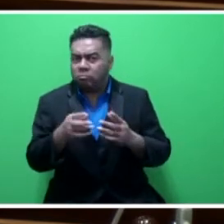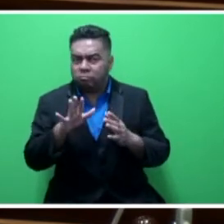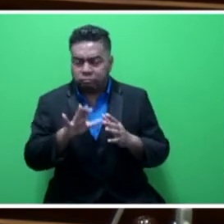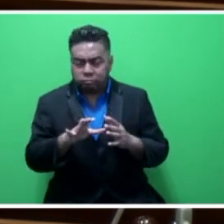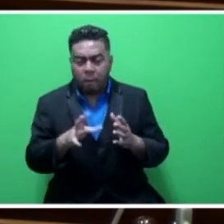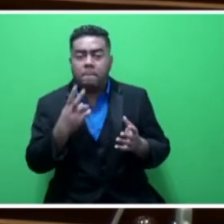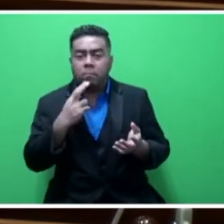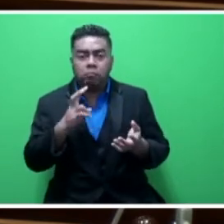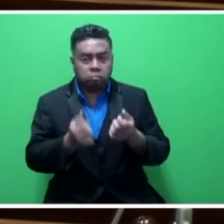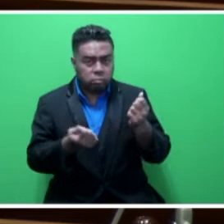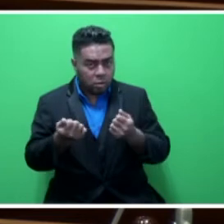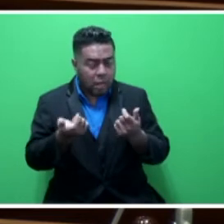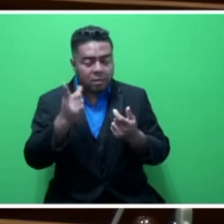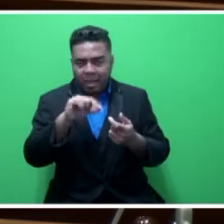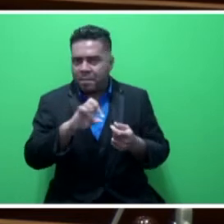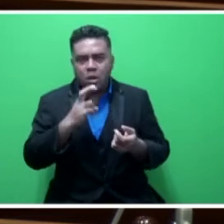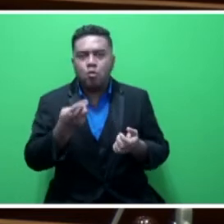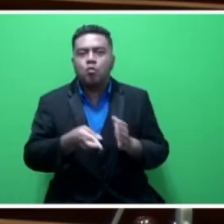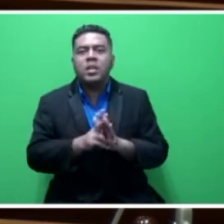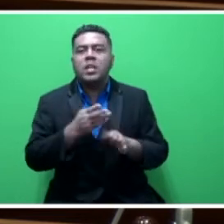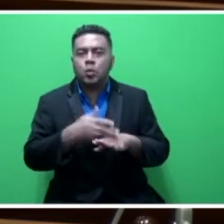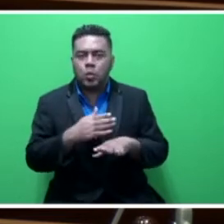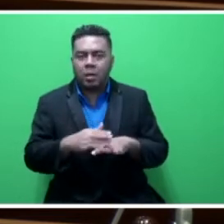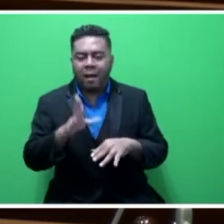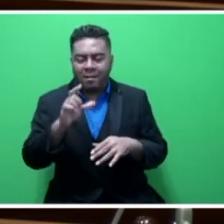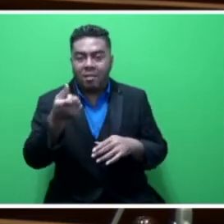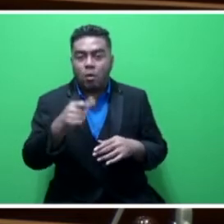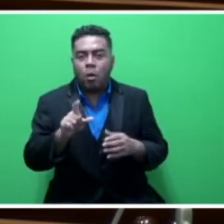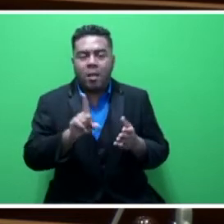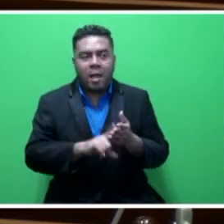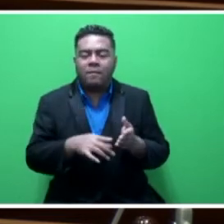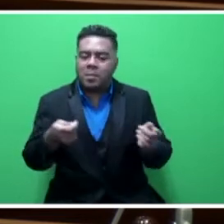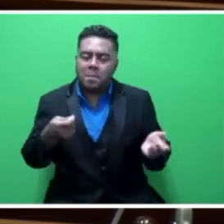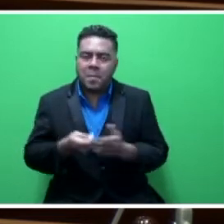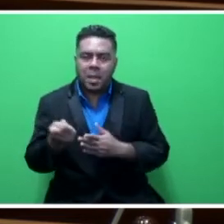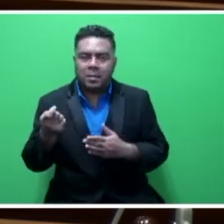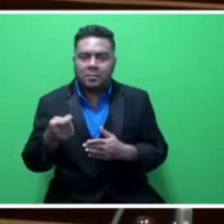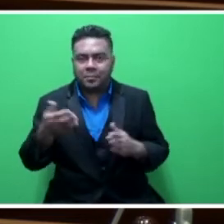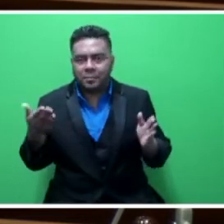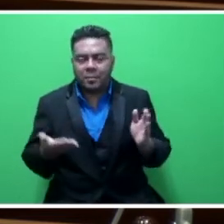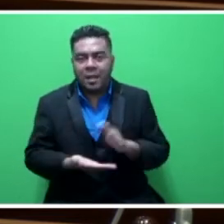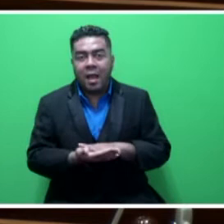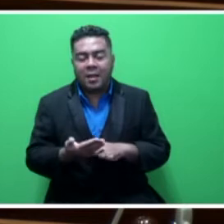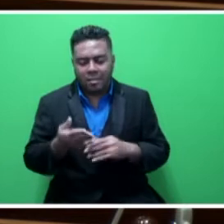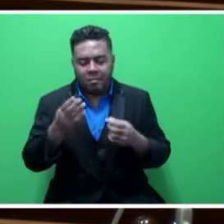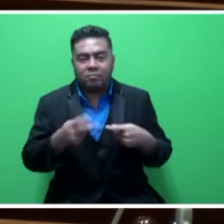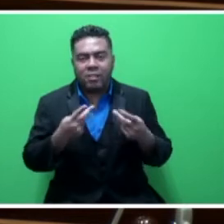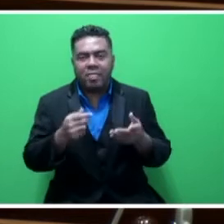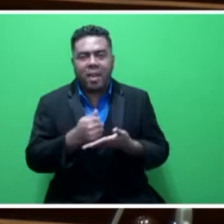of a motor vehicle or trailer shall not be renewed unless that road user levy has been paid under the provisions of the Act.